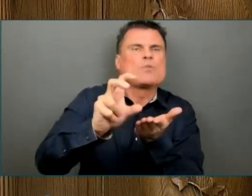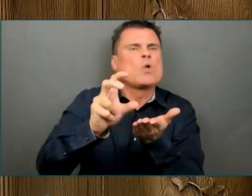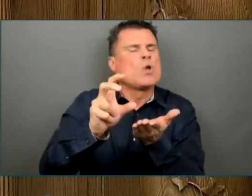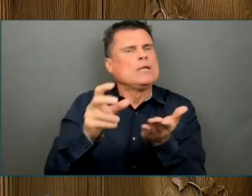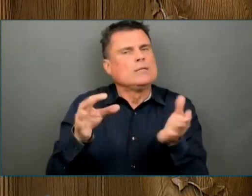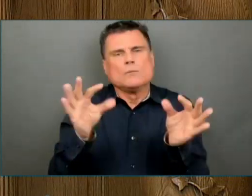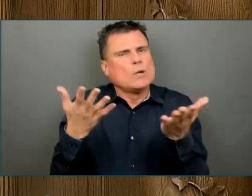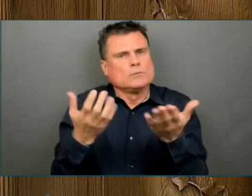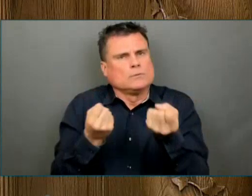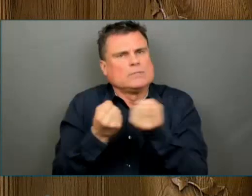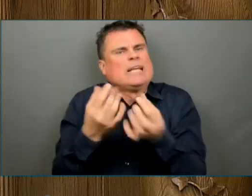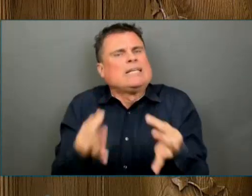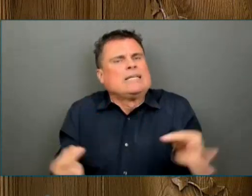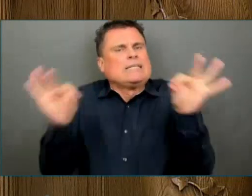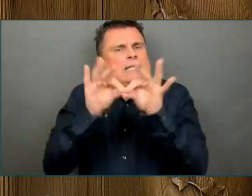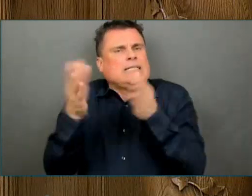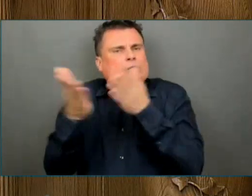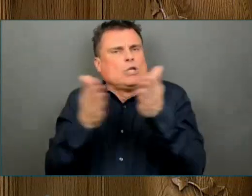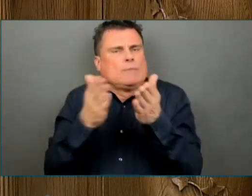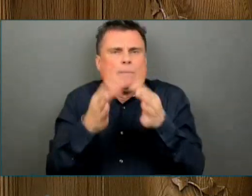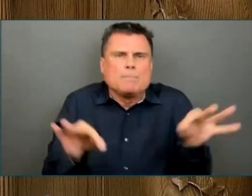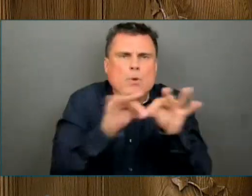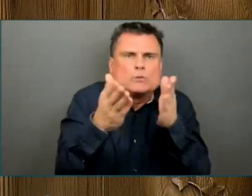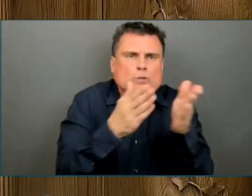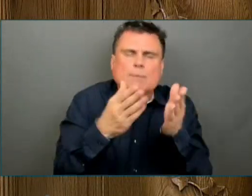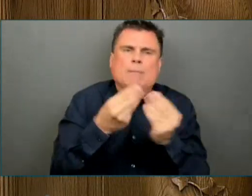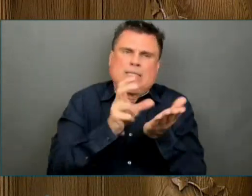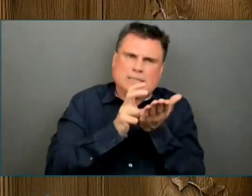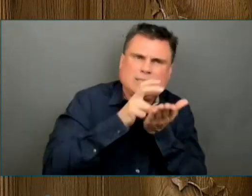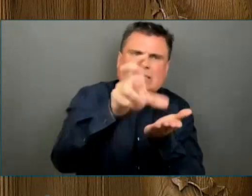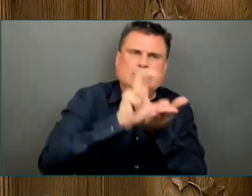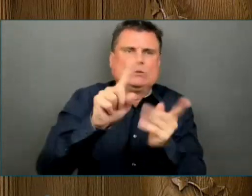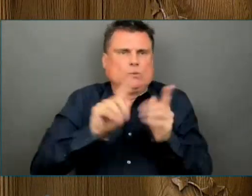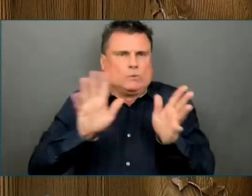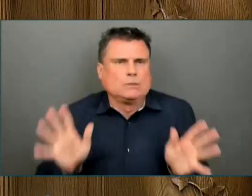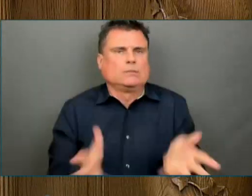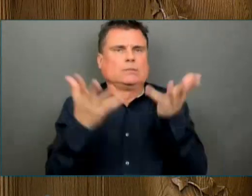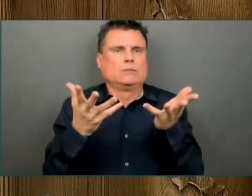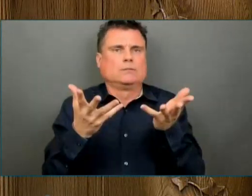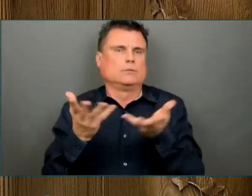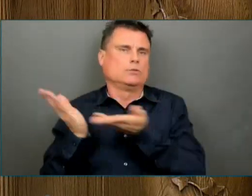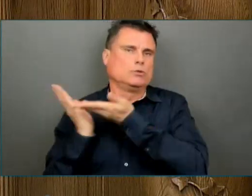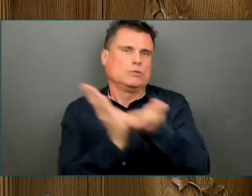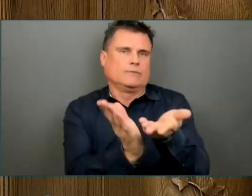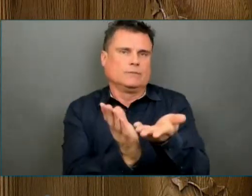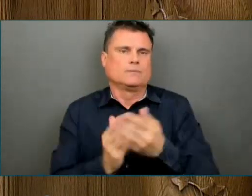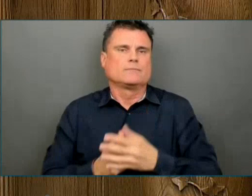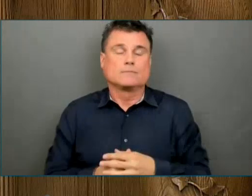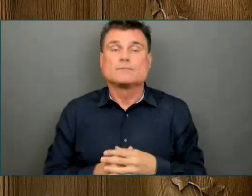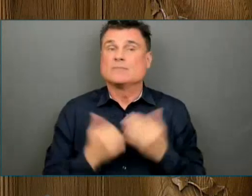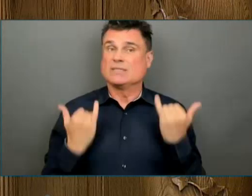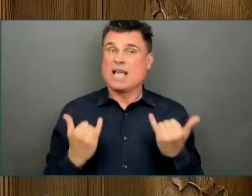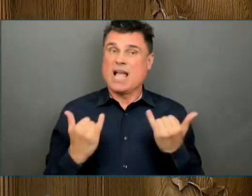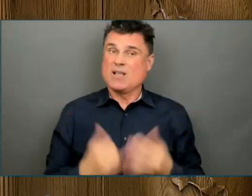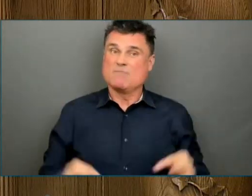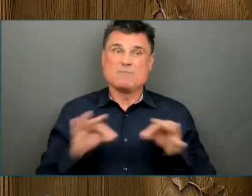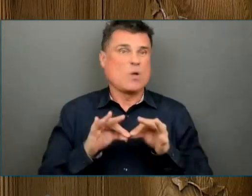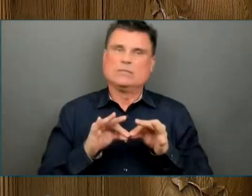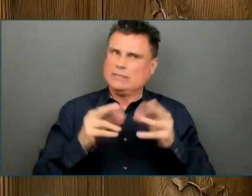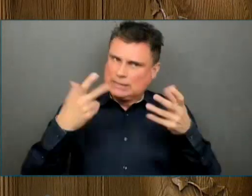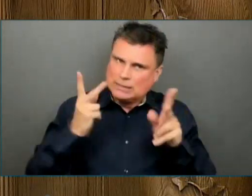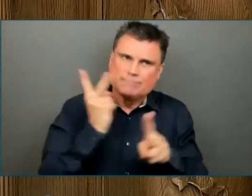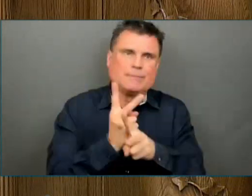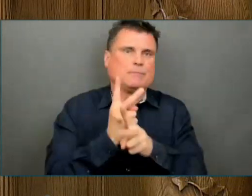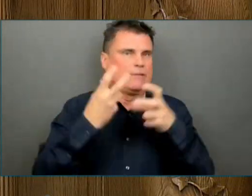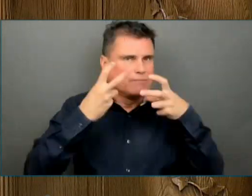investing in stronger communities will be a key priority. Budget 2021 will make record investments in infrastructure